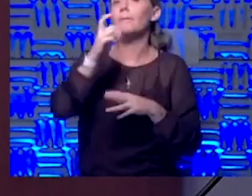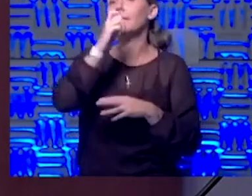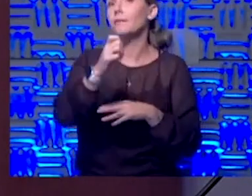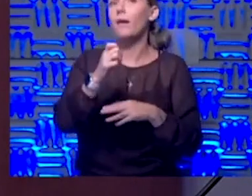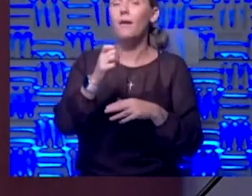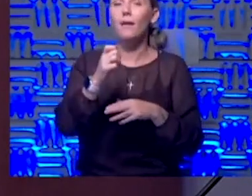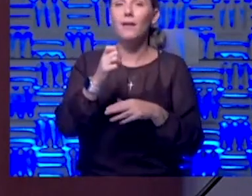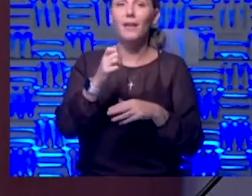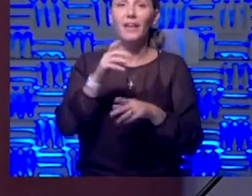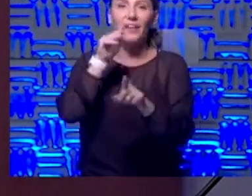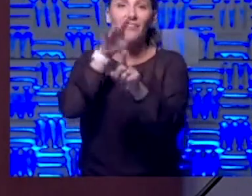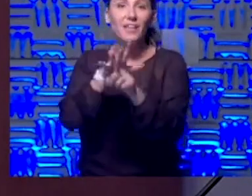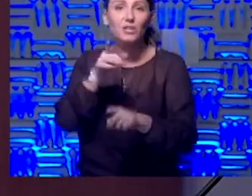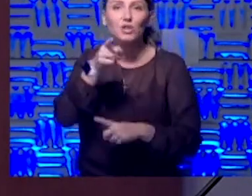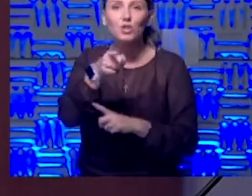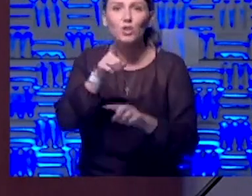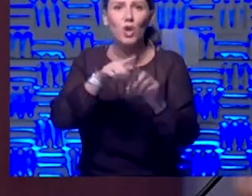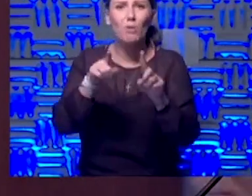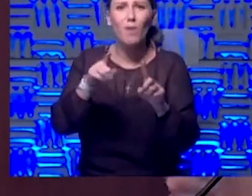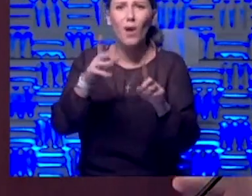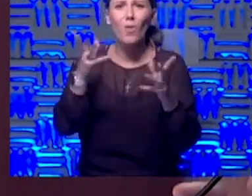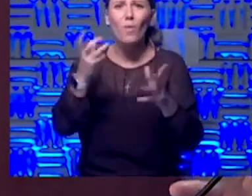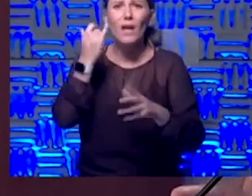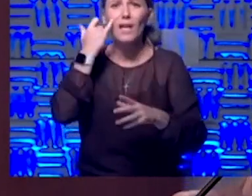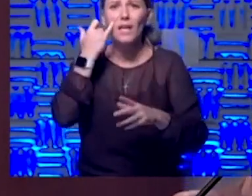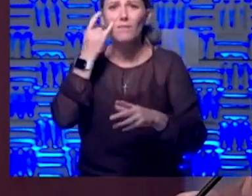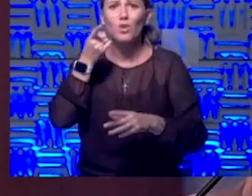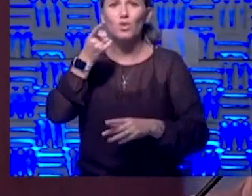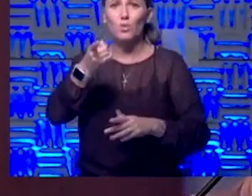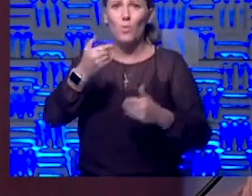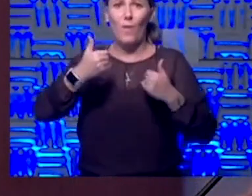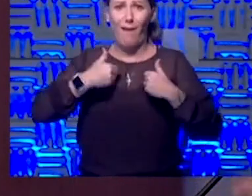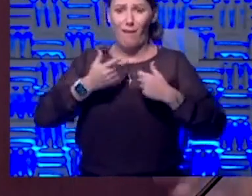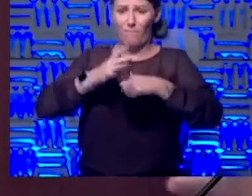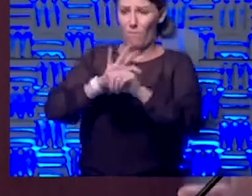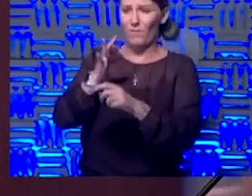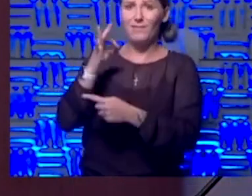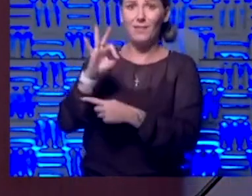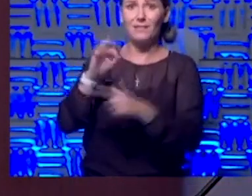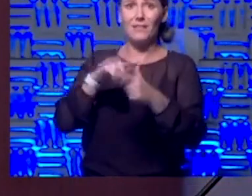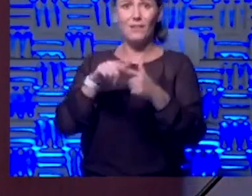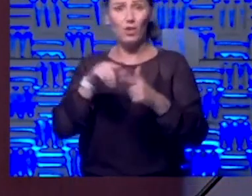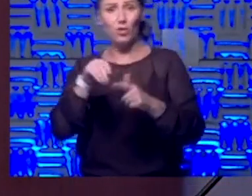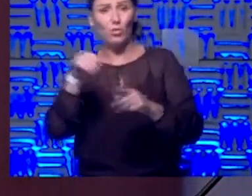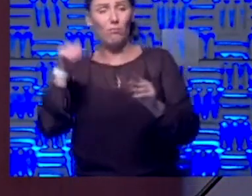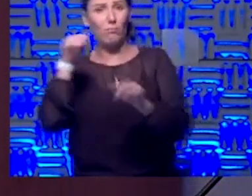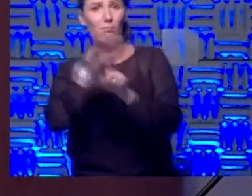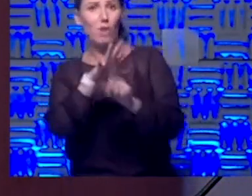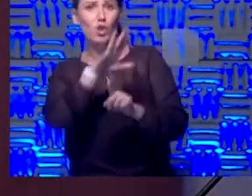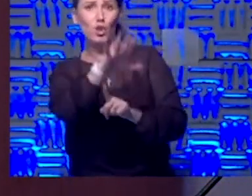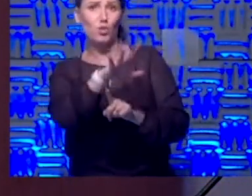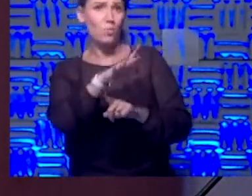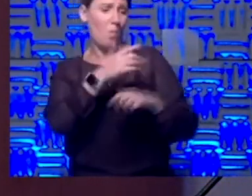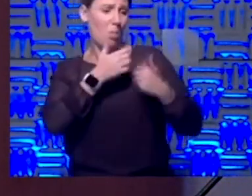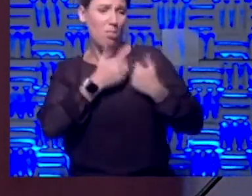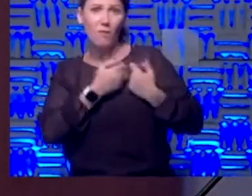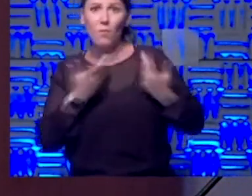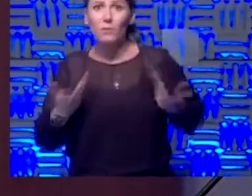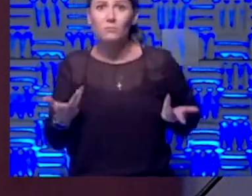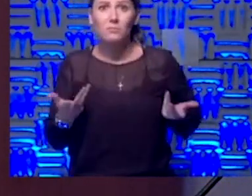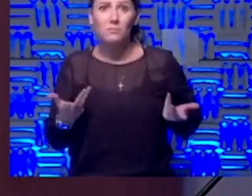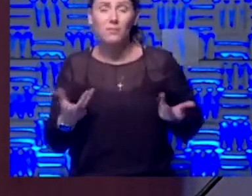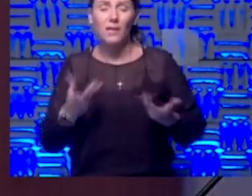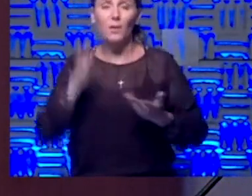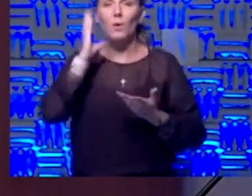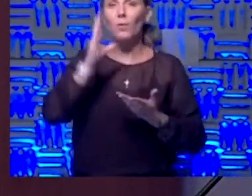affecting you, but what if you're the carrier and you affect your loved one, you know? And so this vaccine will help you prevent you